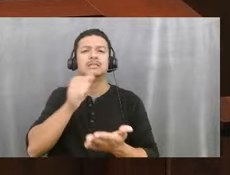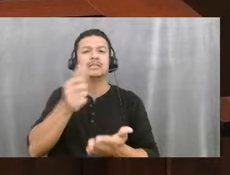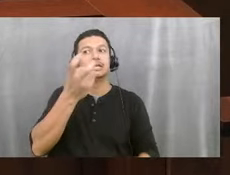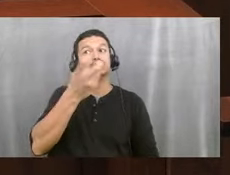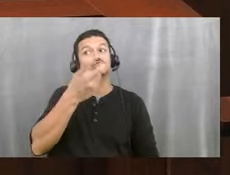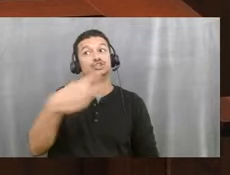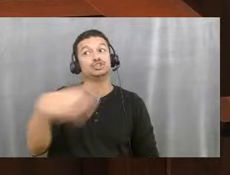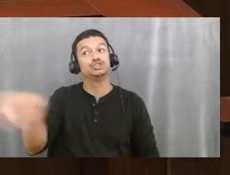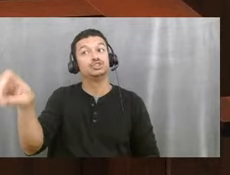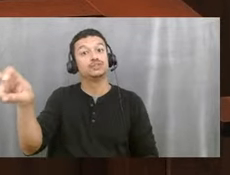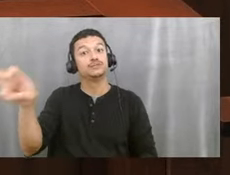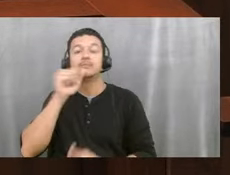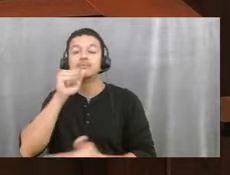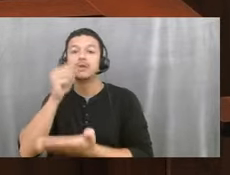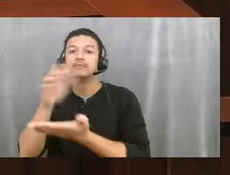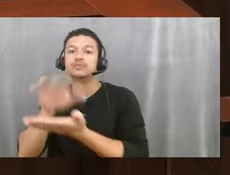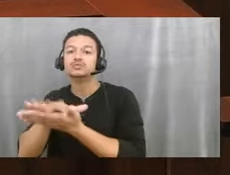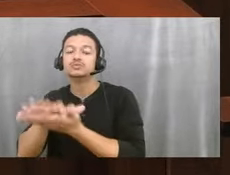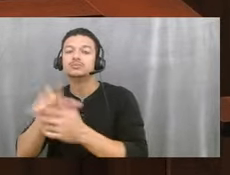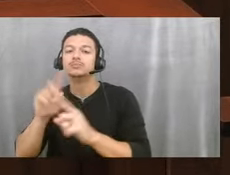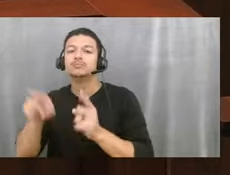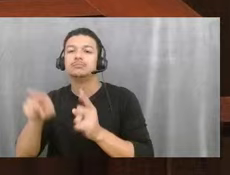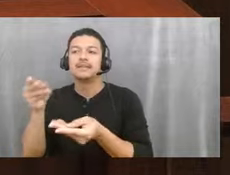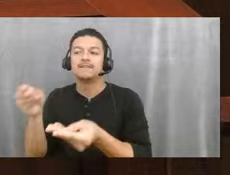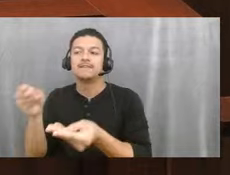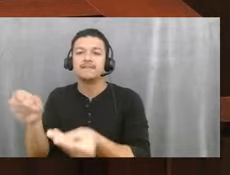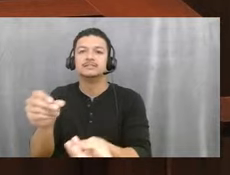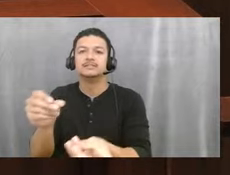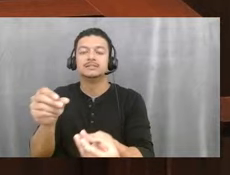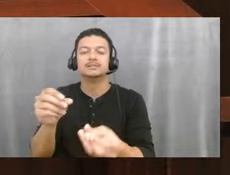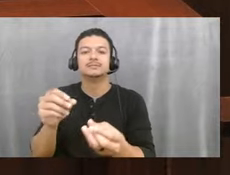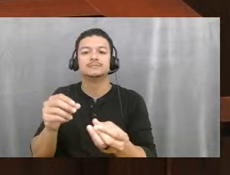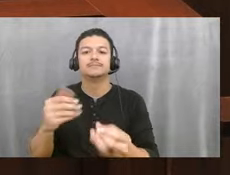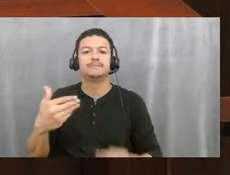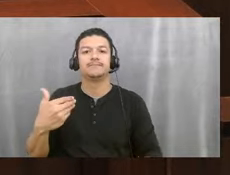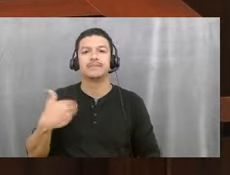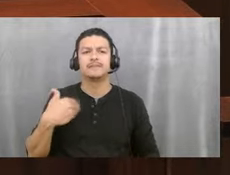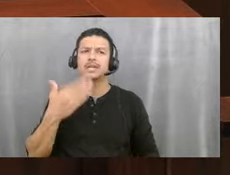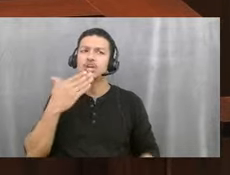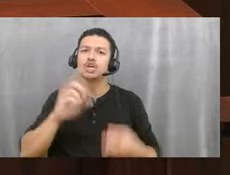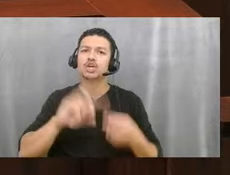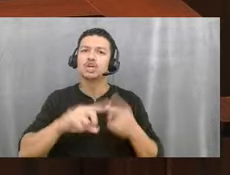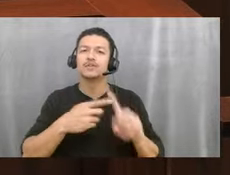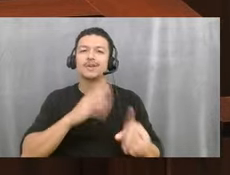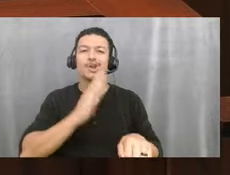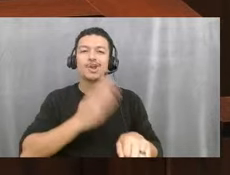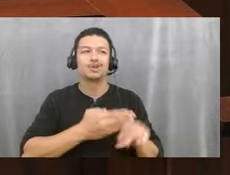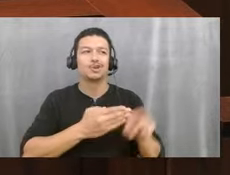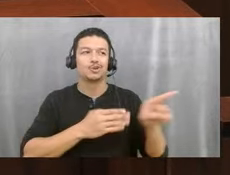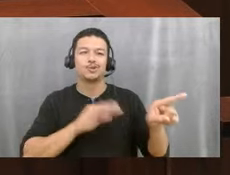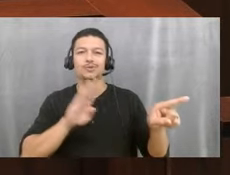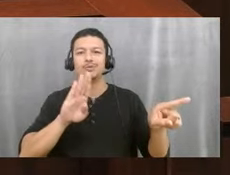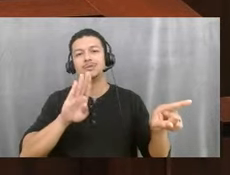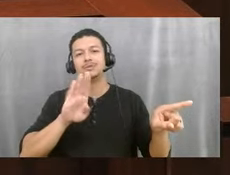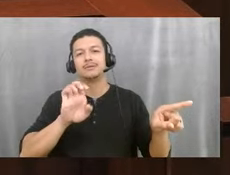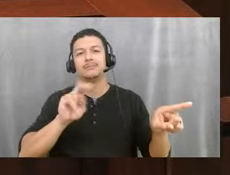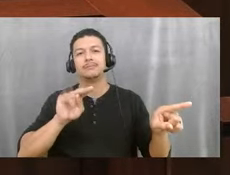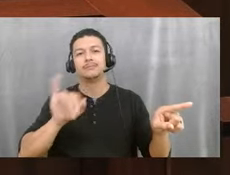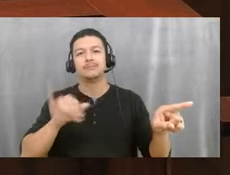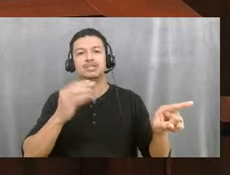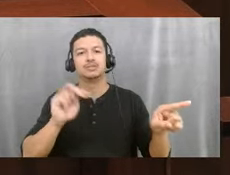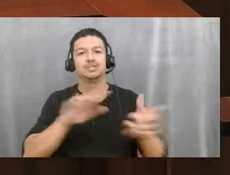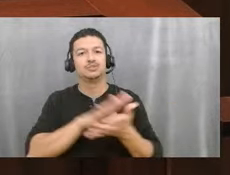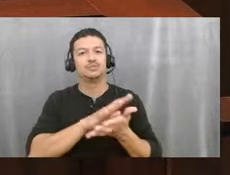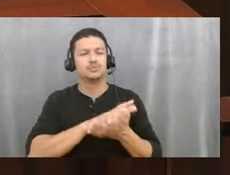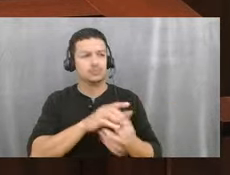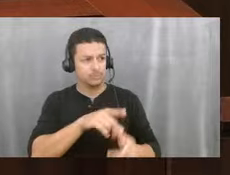but the funding that has been taken, you know, I have a really good friend whose daughter goes to Benjamin, and I said, you know, you should get this money. can get $8,000.